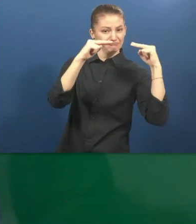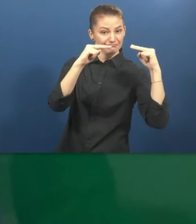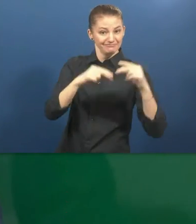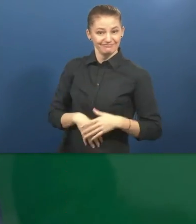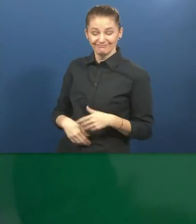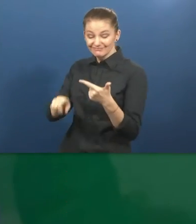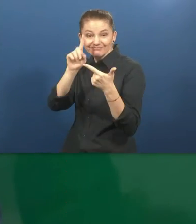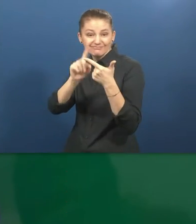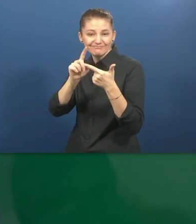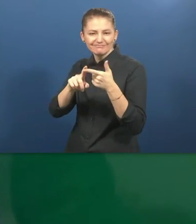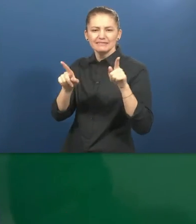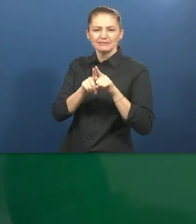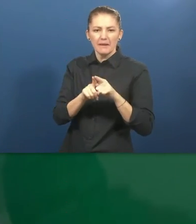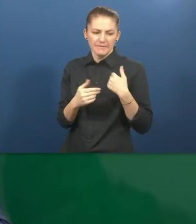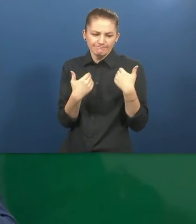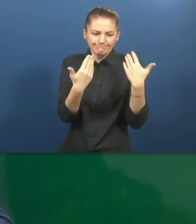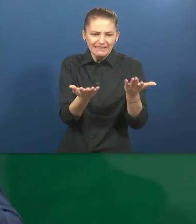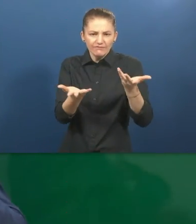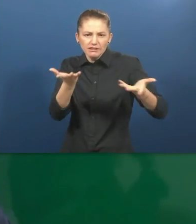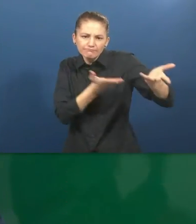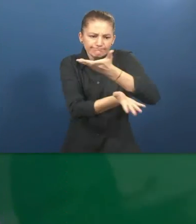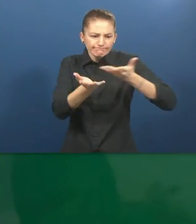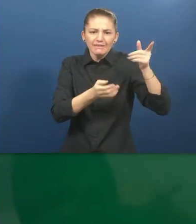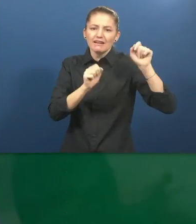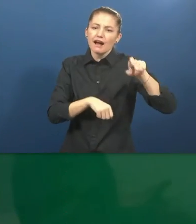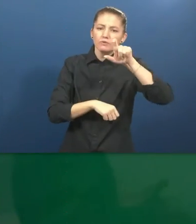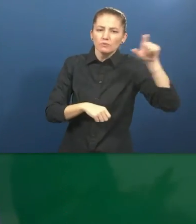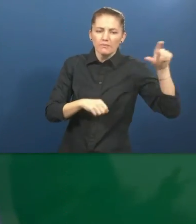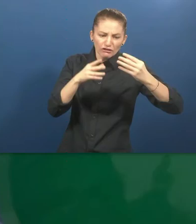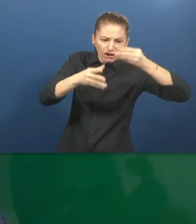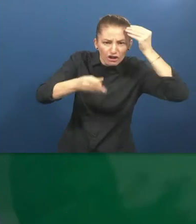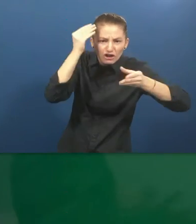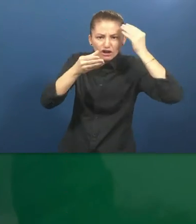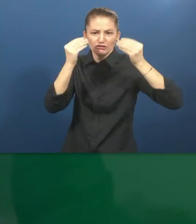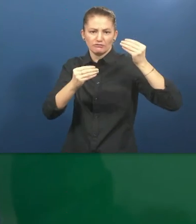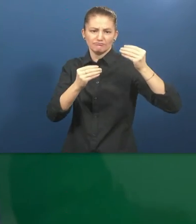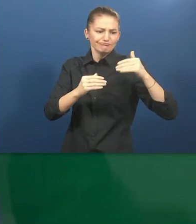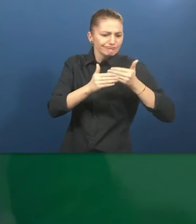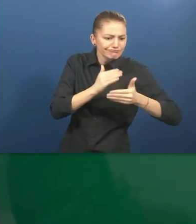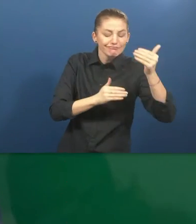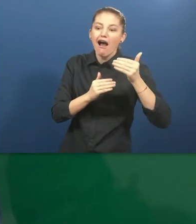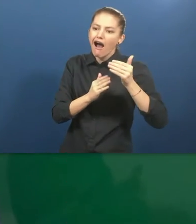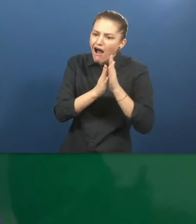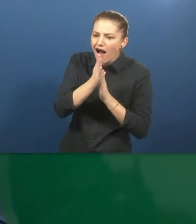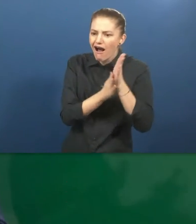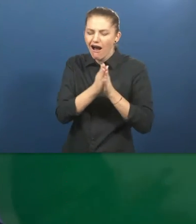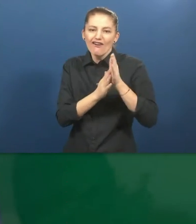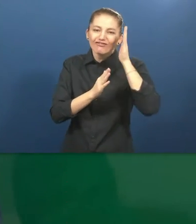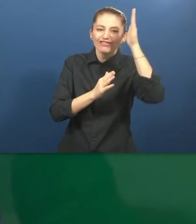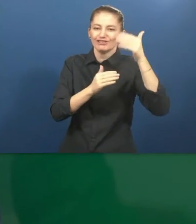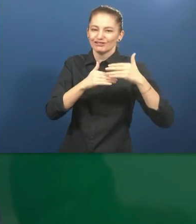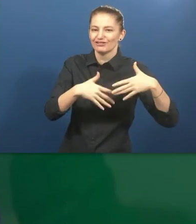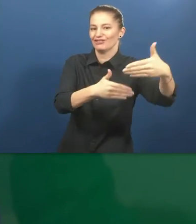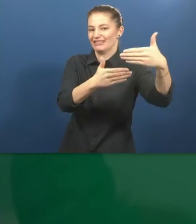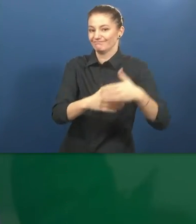eye level. The second important point is that we create protective environments where companies can learn and where companies can gain